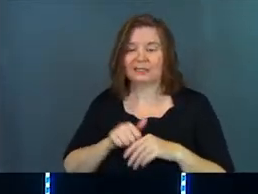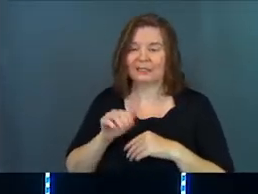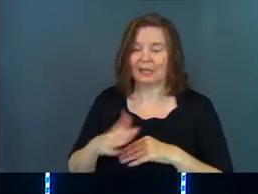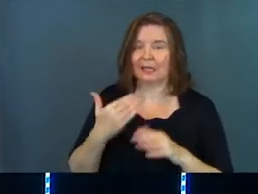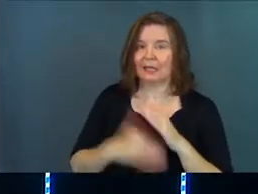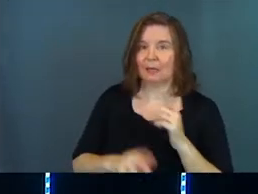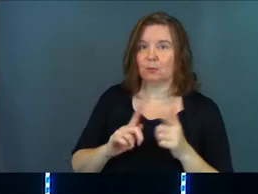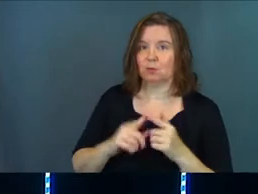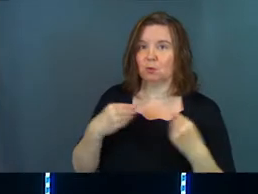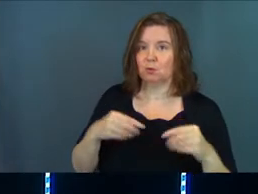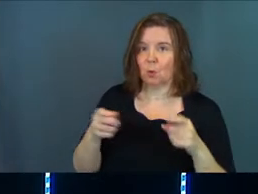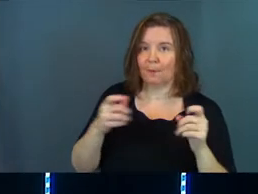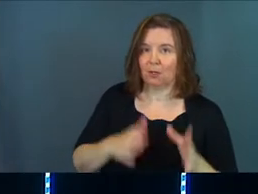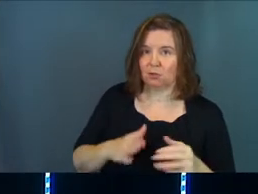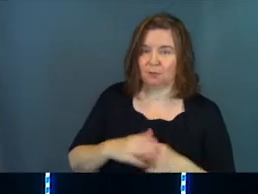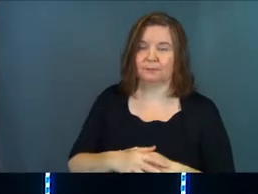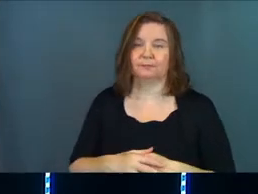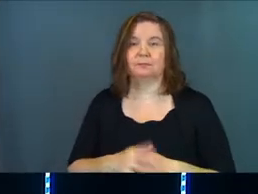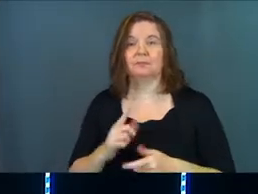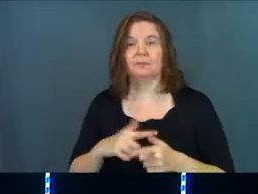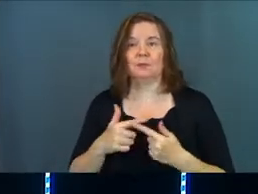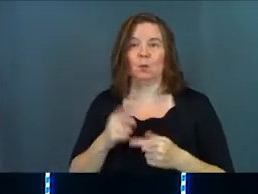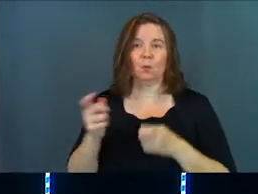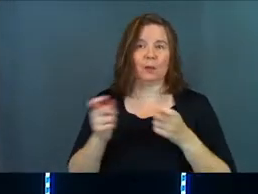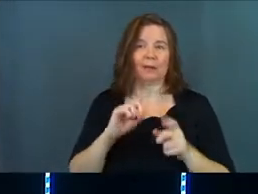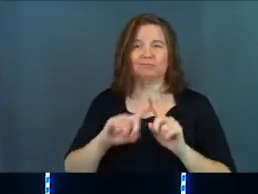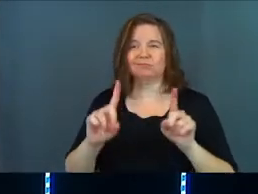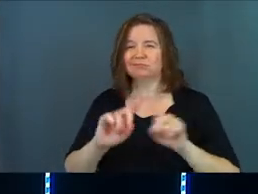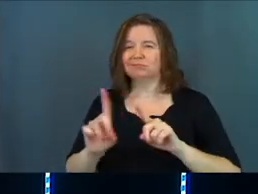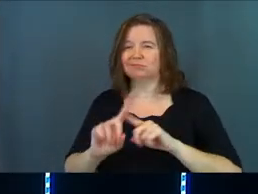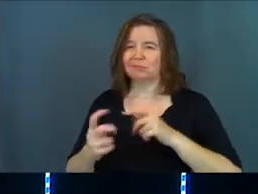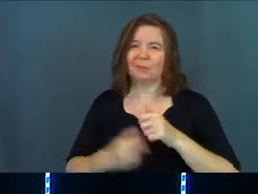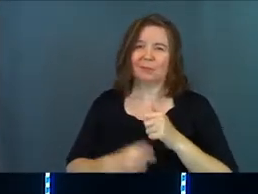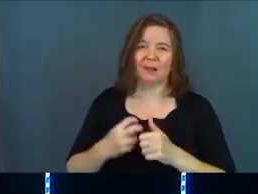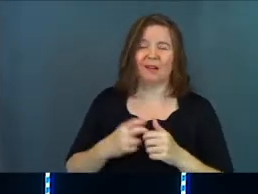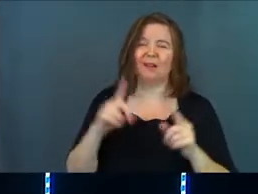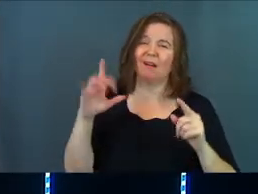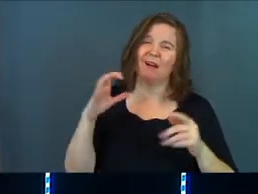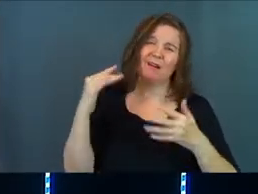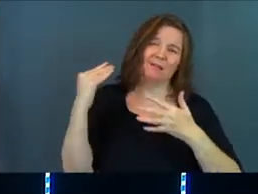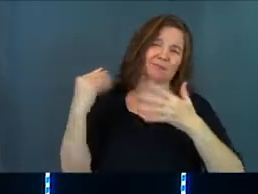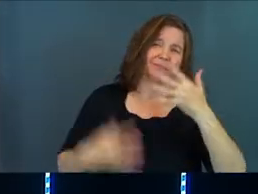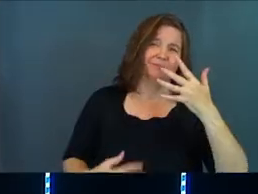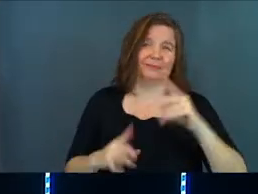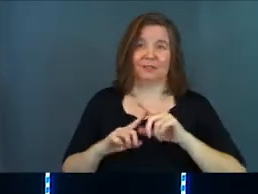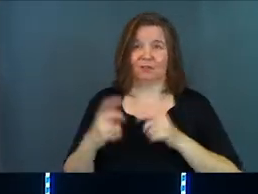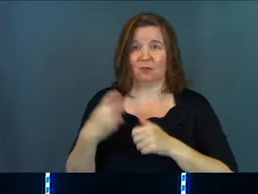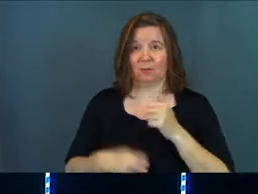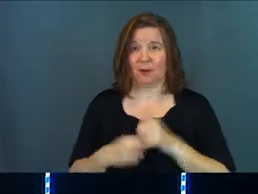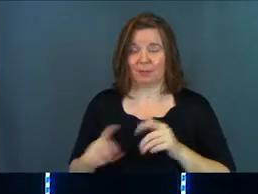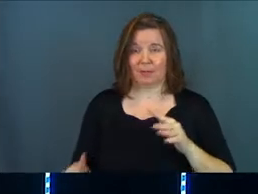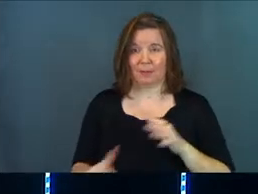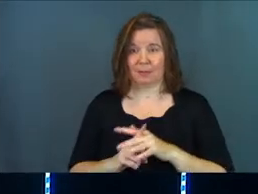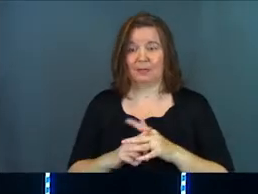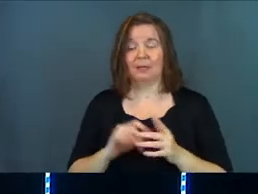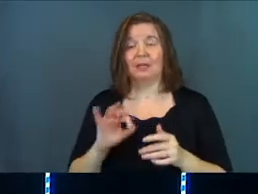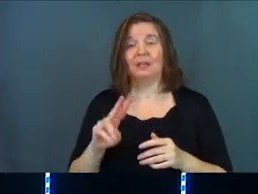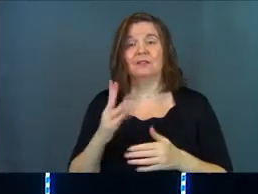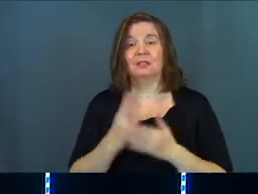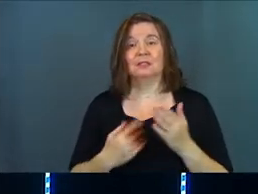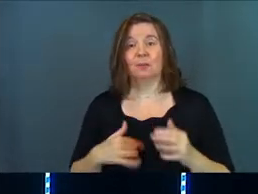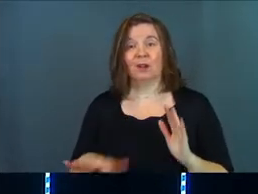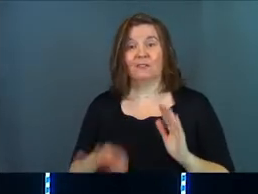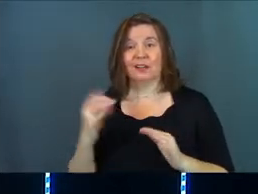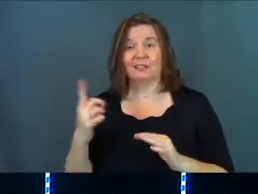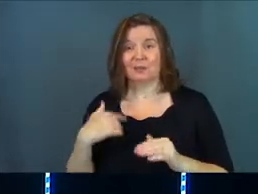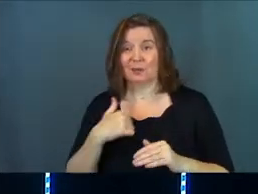send an email to the store manager. And we would handle all kinds of different problems, hundreds of different problems that would come into that. Even if somebody